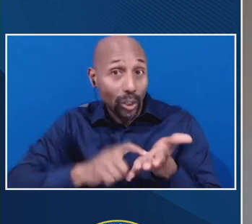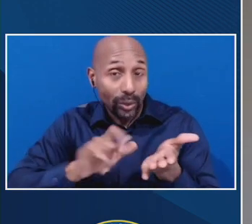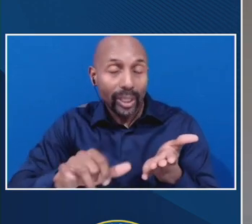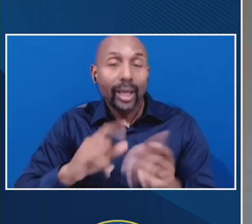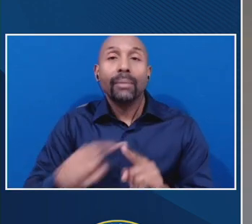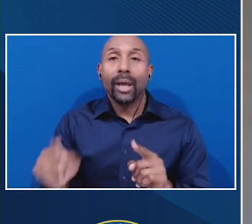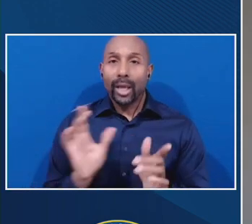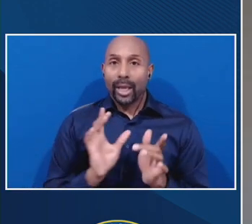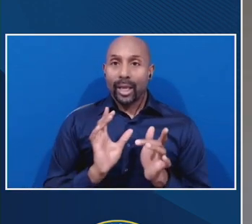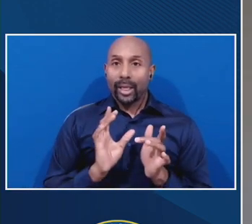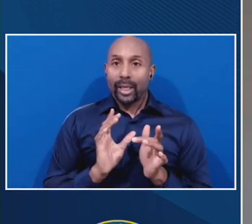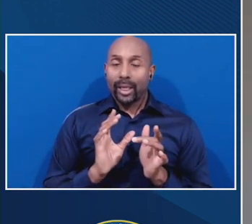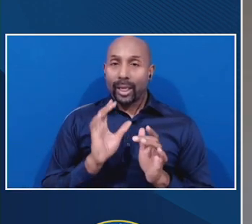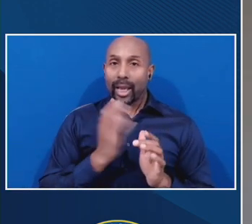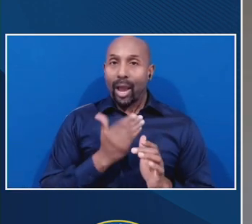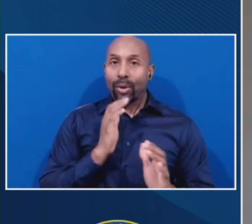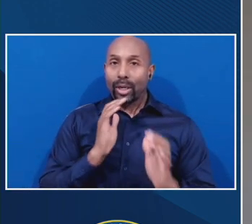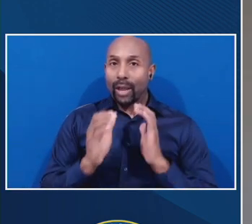the, uh,